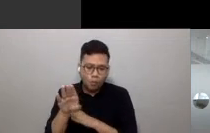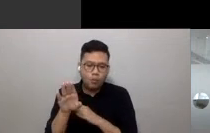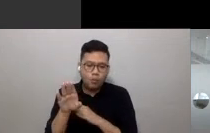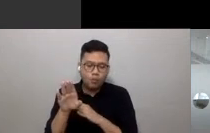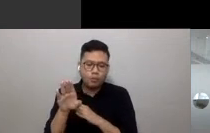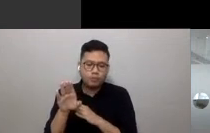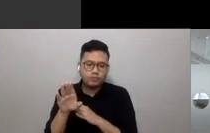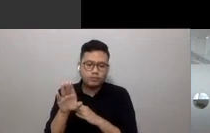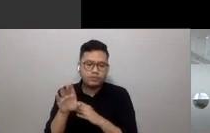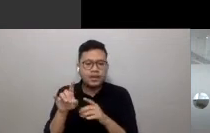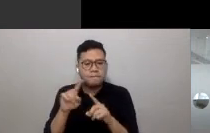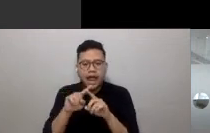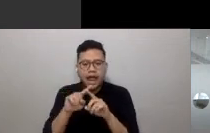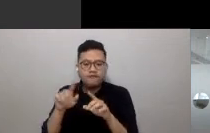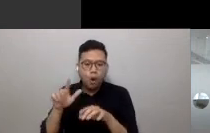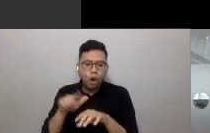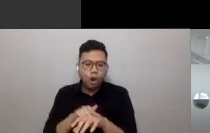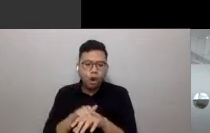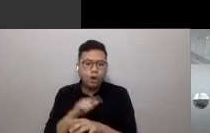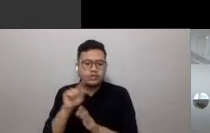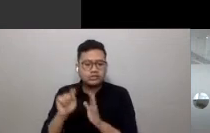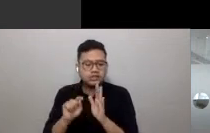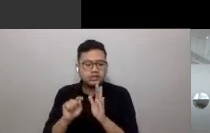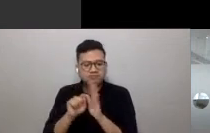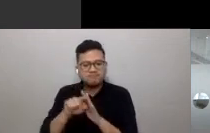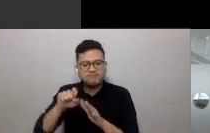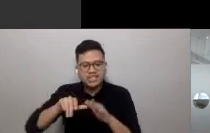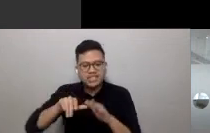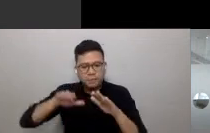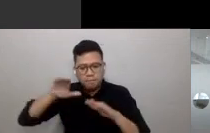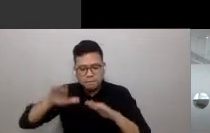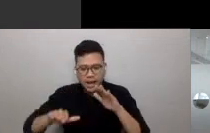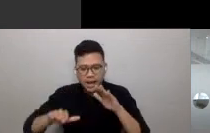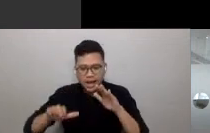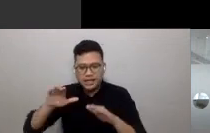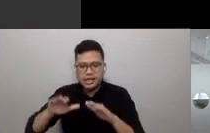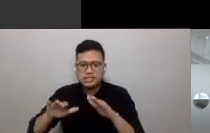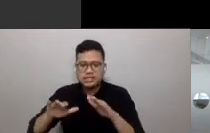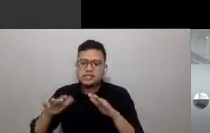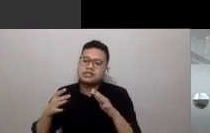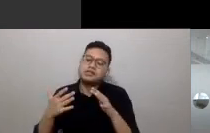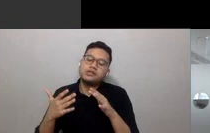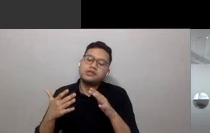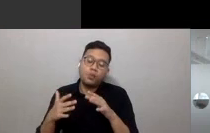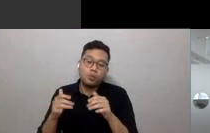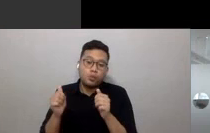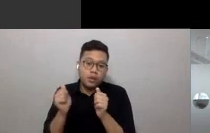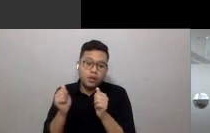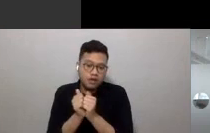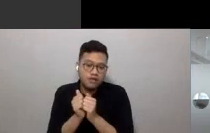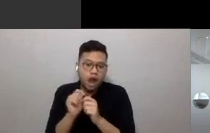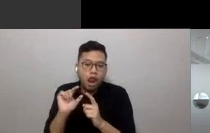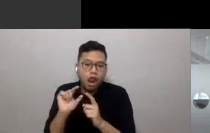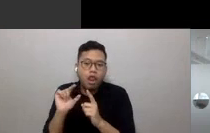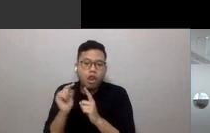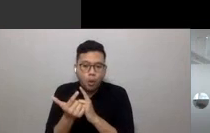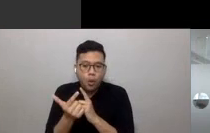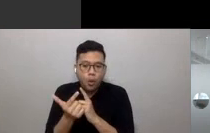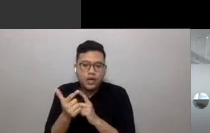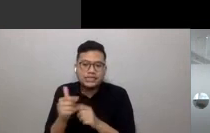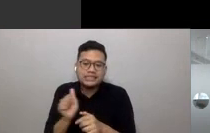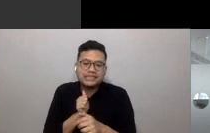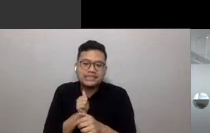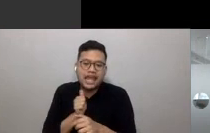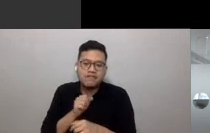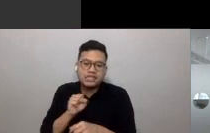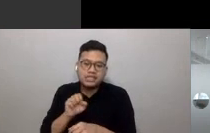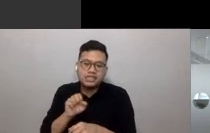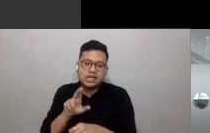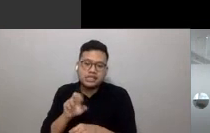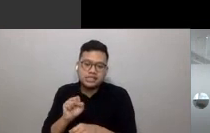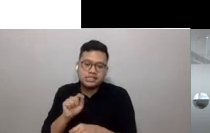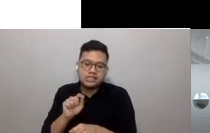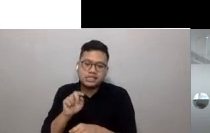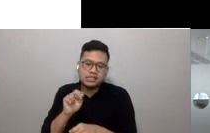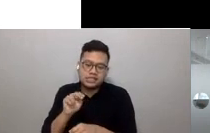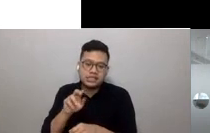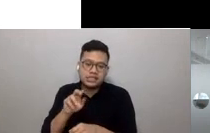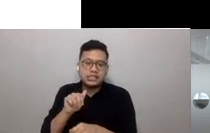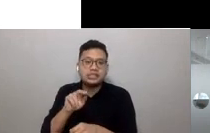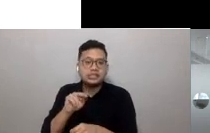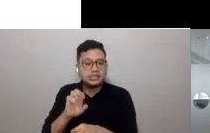though long-term we will need to learn to balance global connectivity with local self-sustenance if we are to be more resilient.